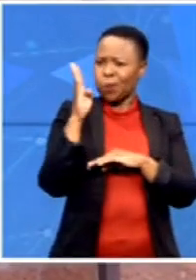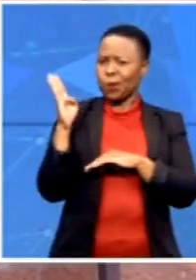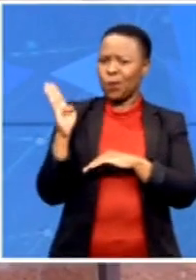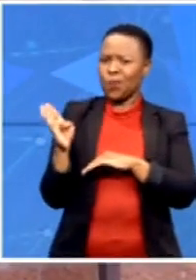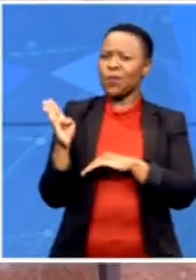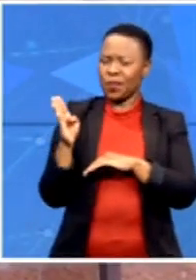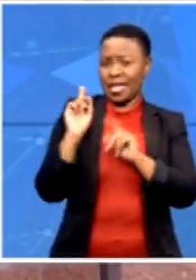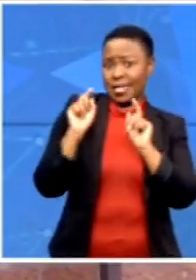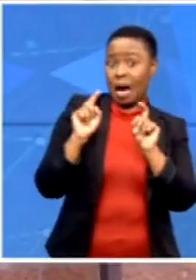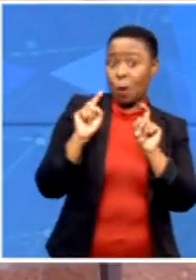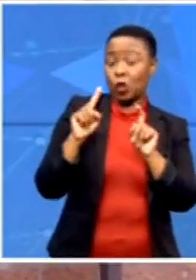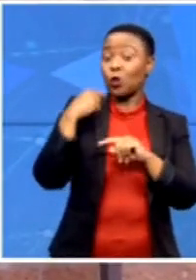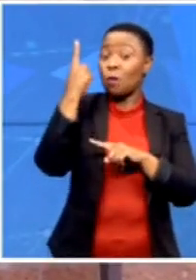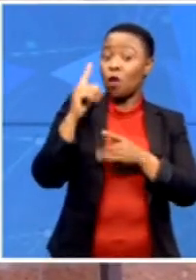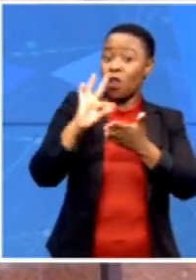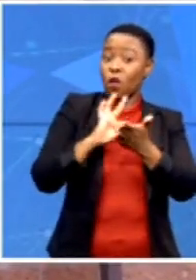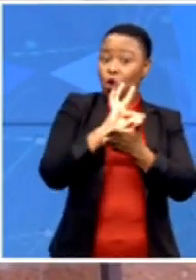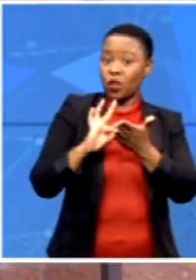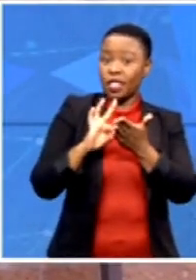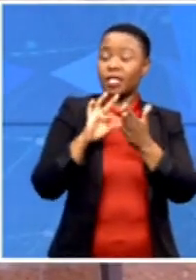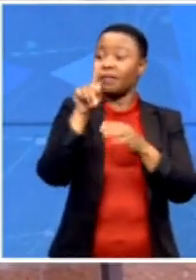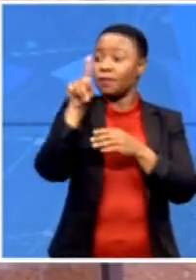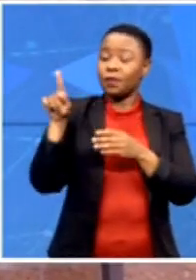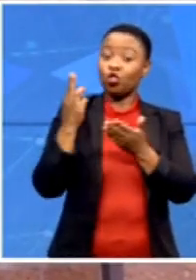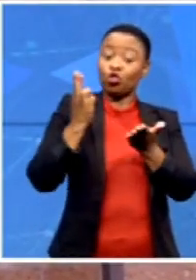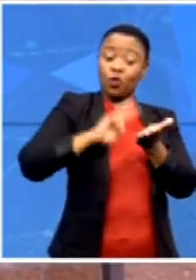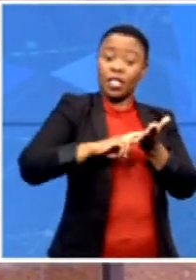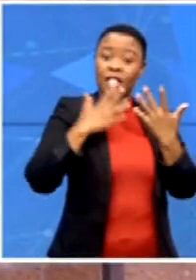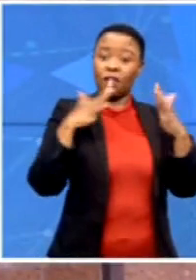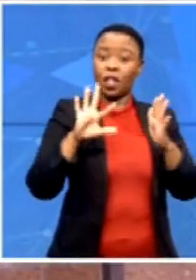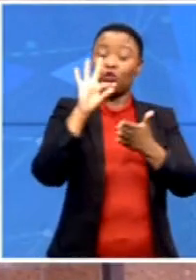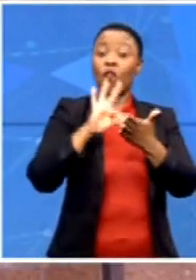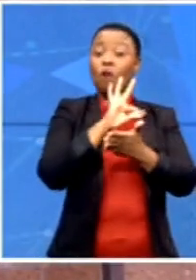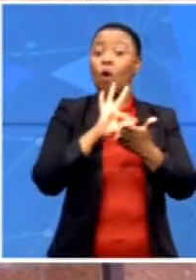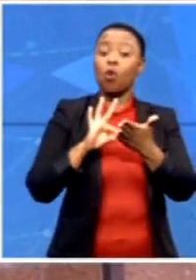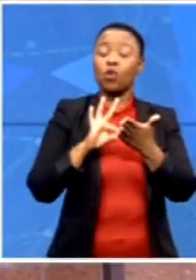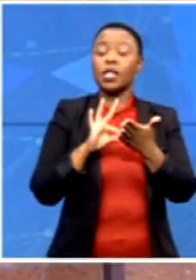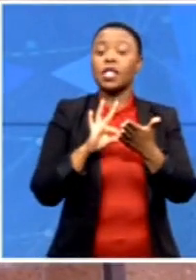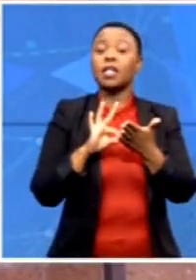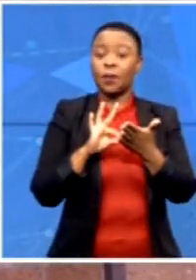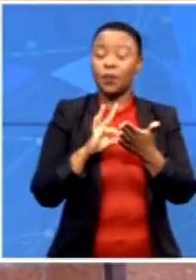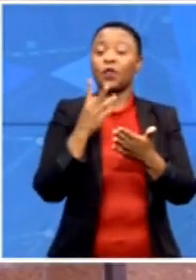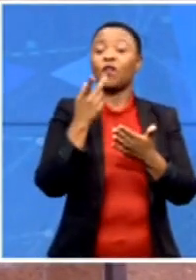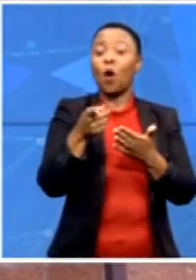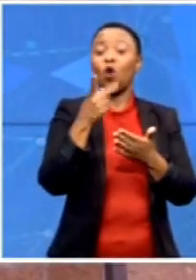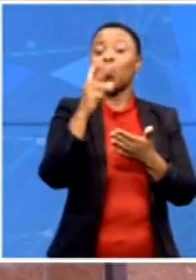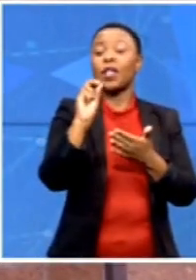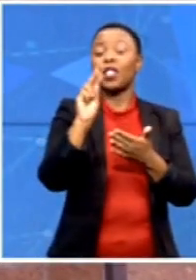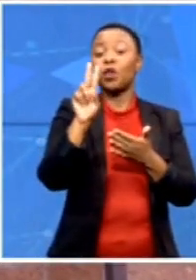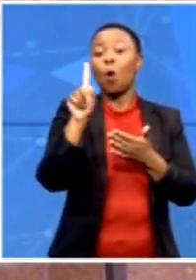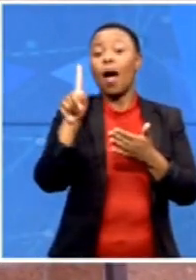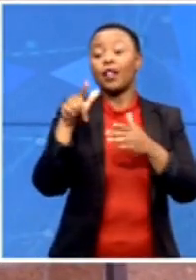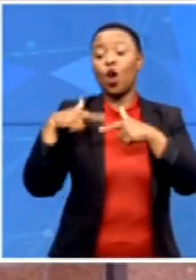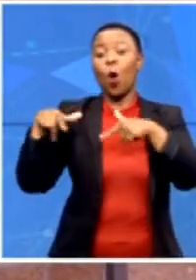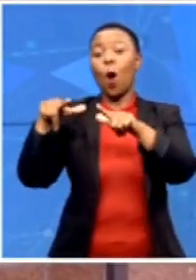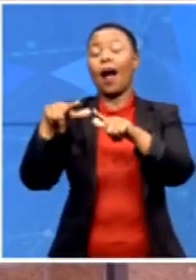registered to vote in this 2021 local government election. You know, we are